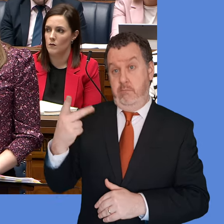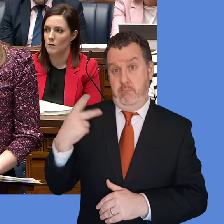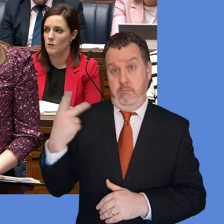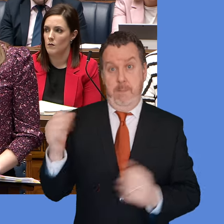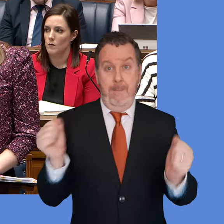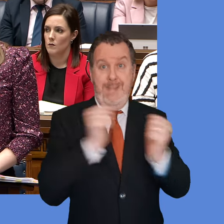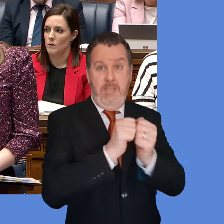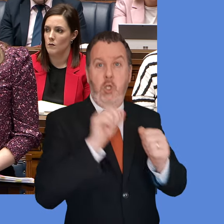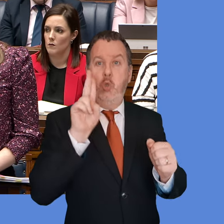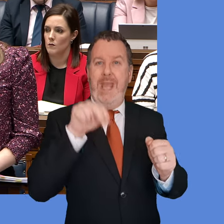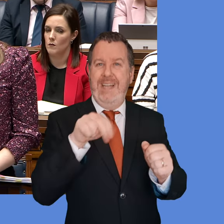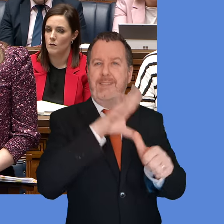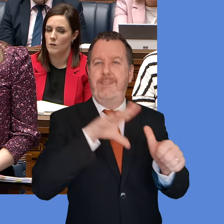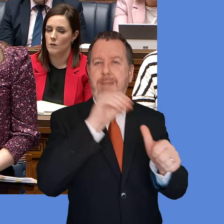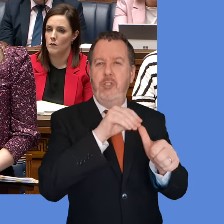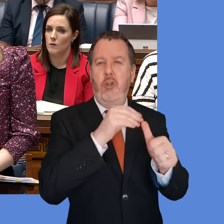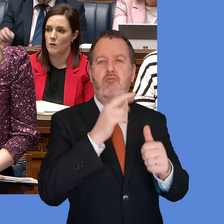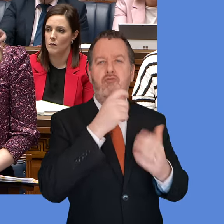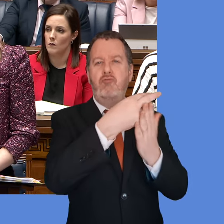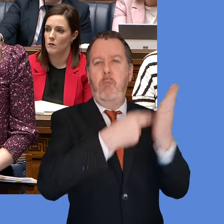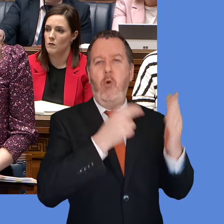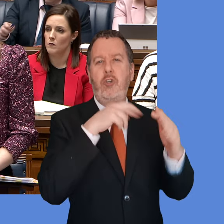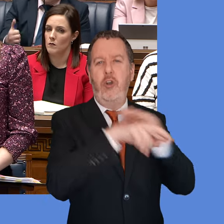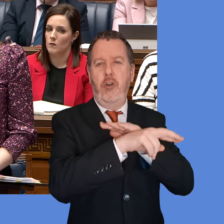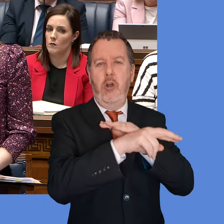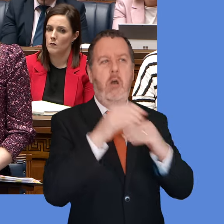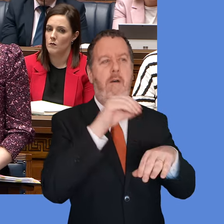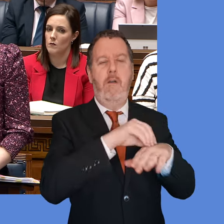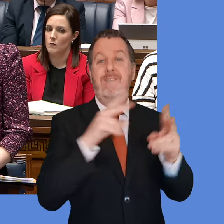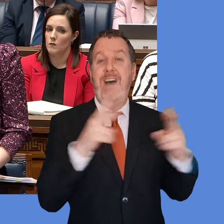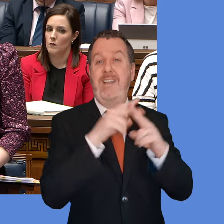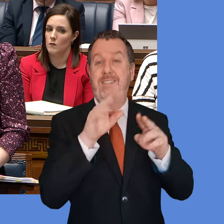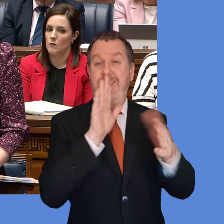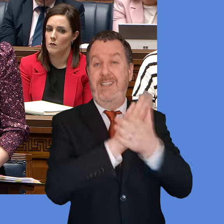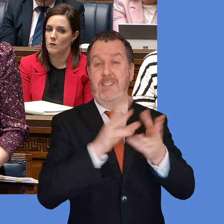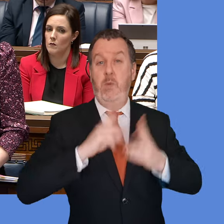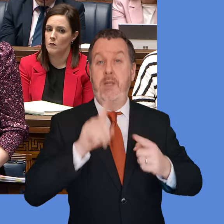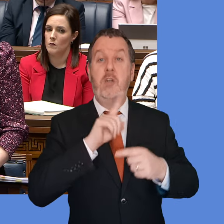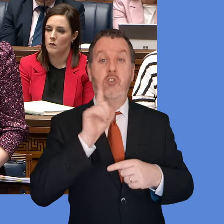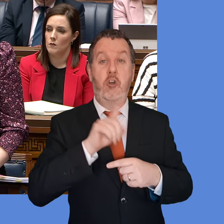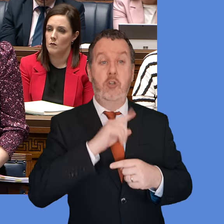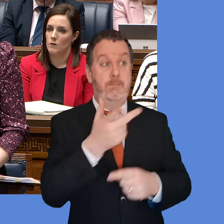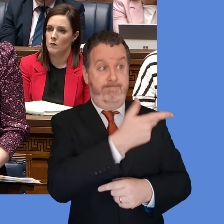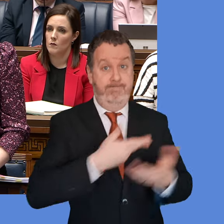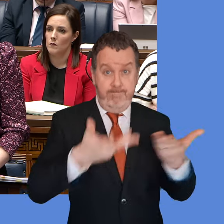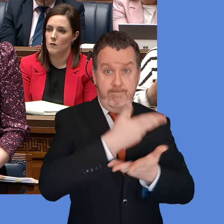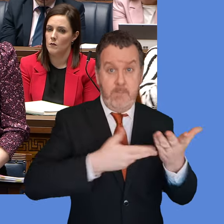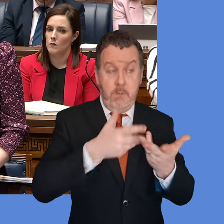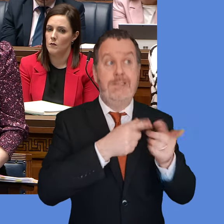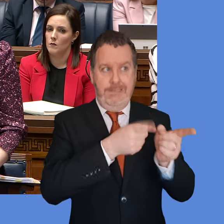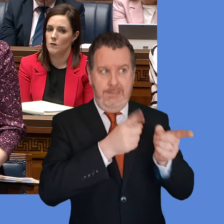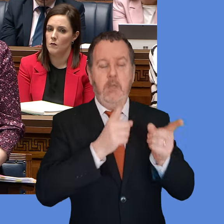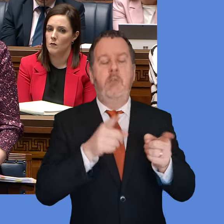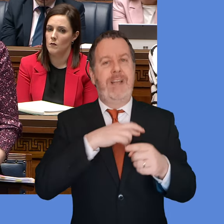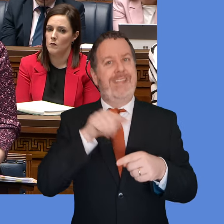women and girls Reem al-Salem and it was clear from that discussion that to make progress we need to see violence against women and girls is everyone's